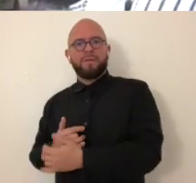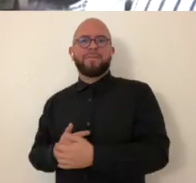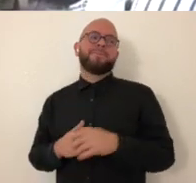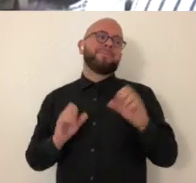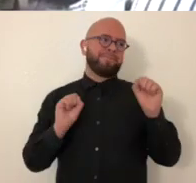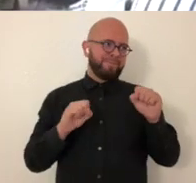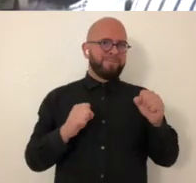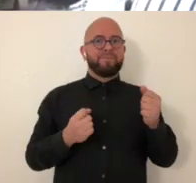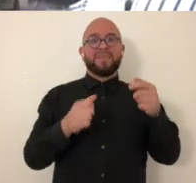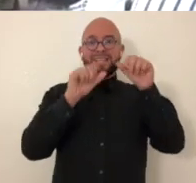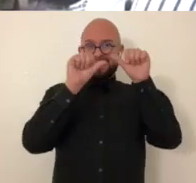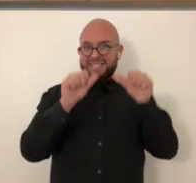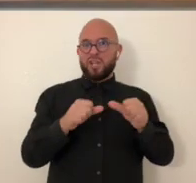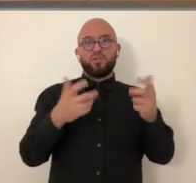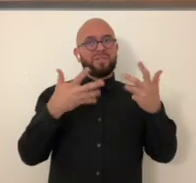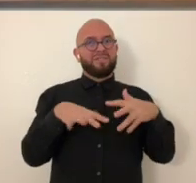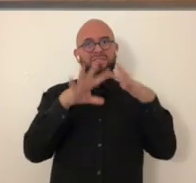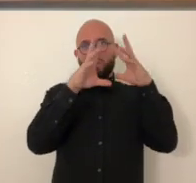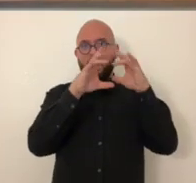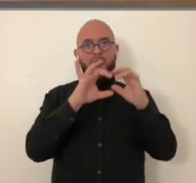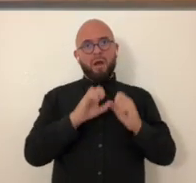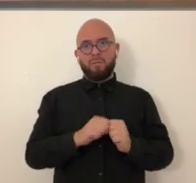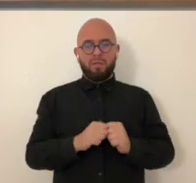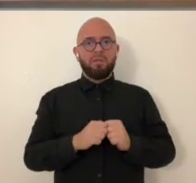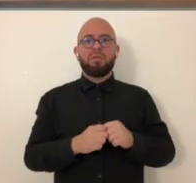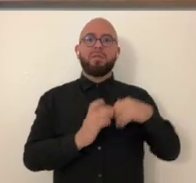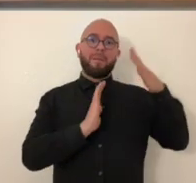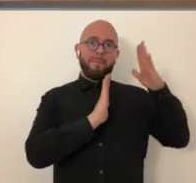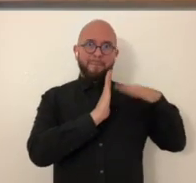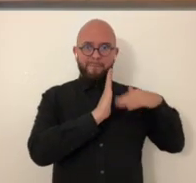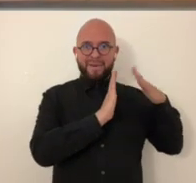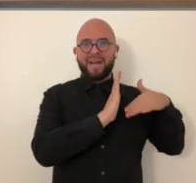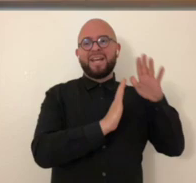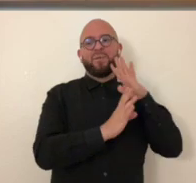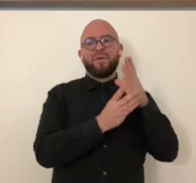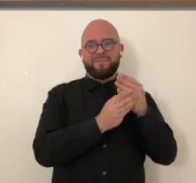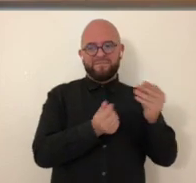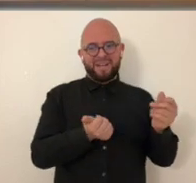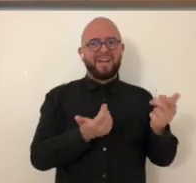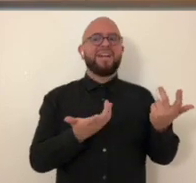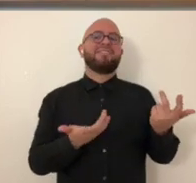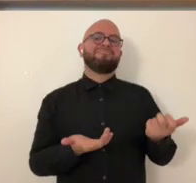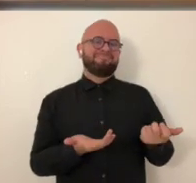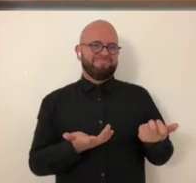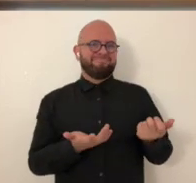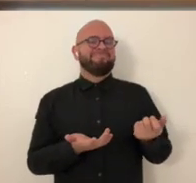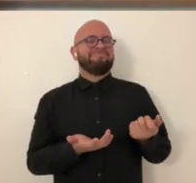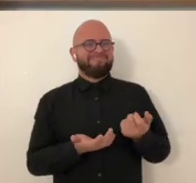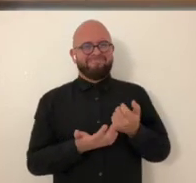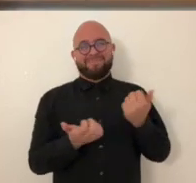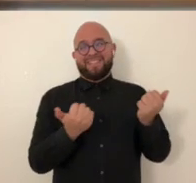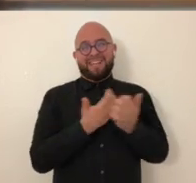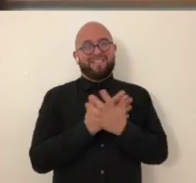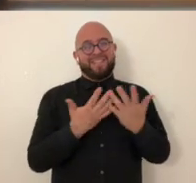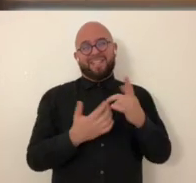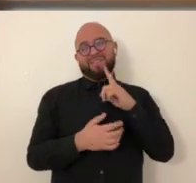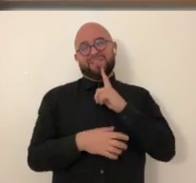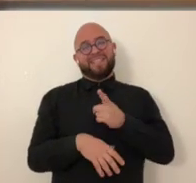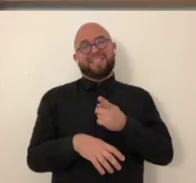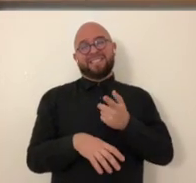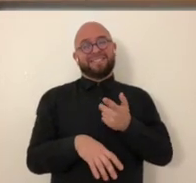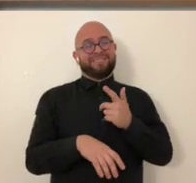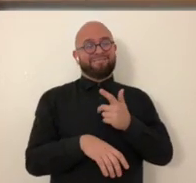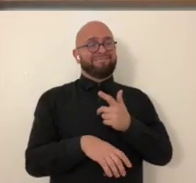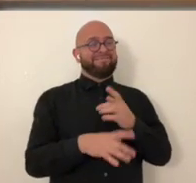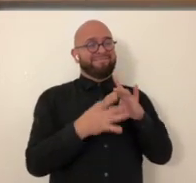materials yeah so many of the things already have statues have crumbled oil paints fade and